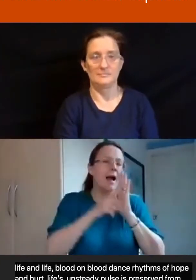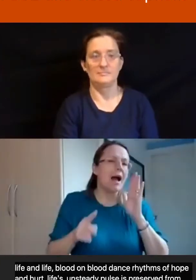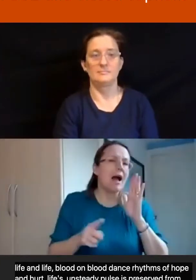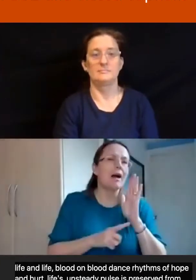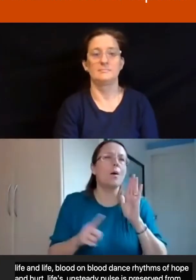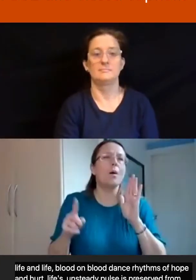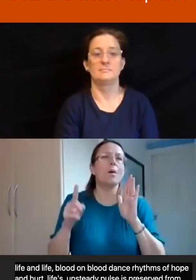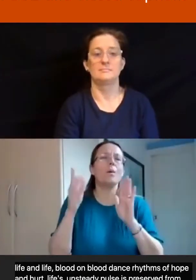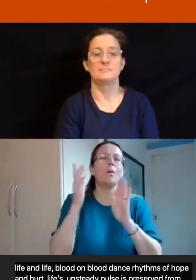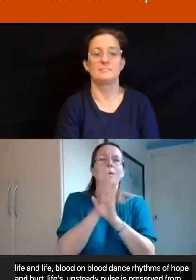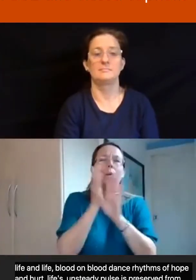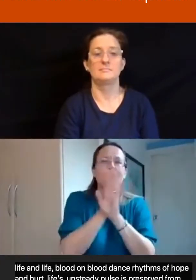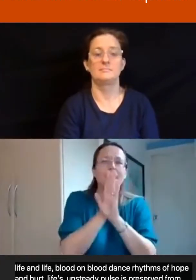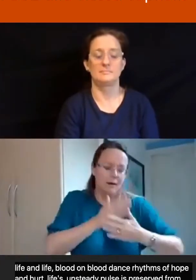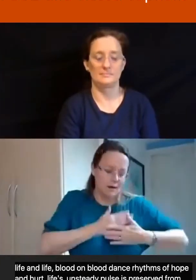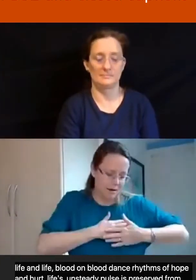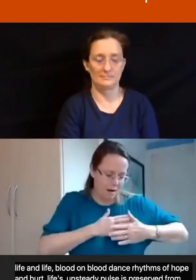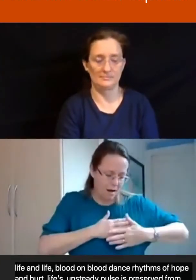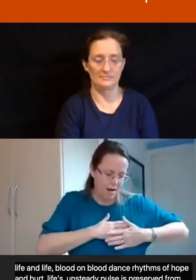world's hidden heart.